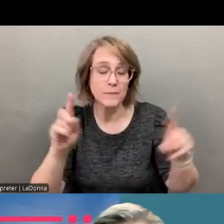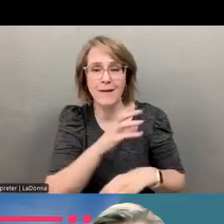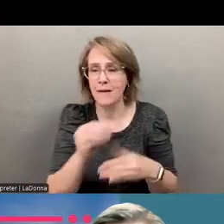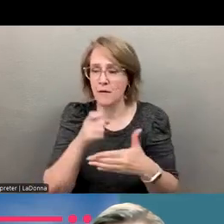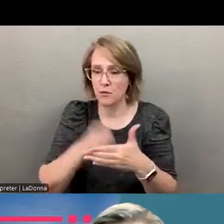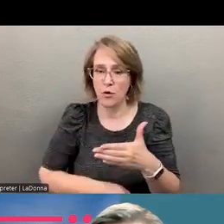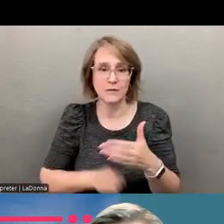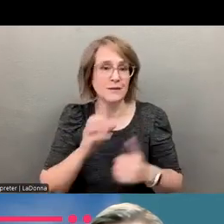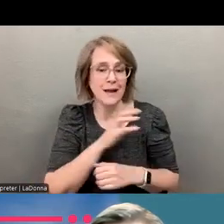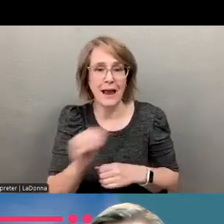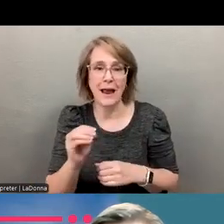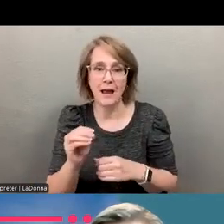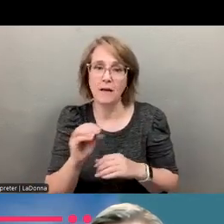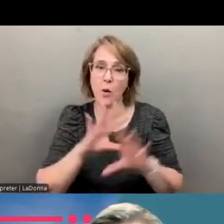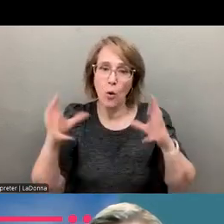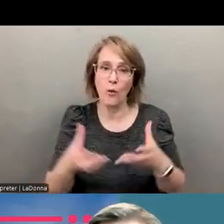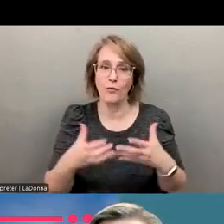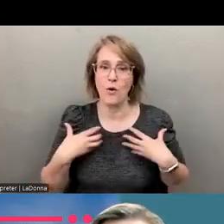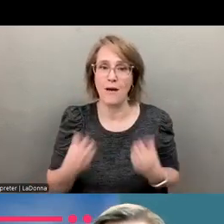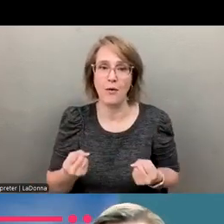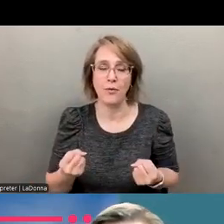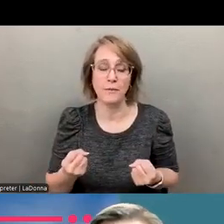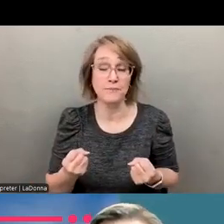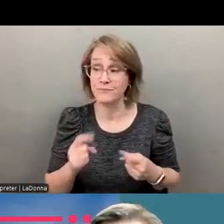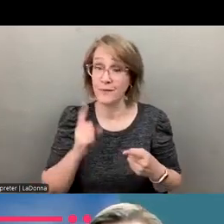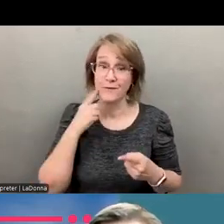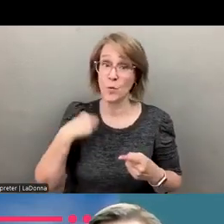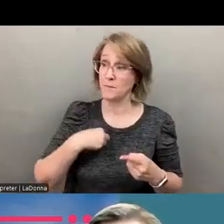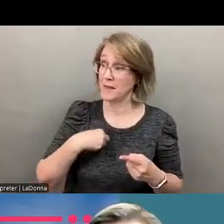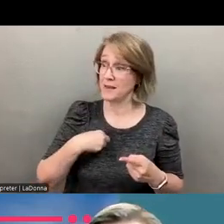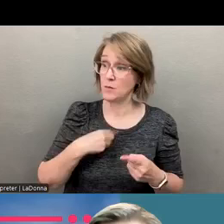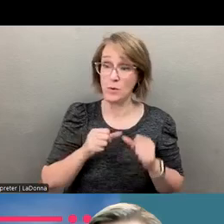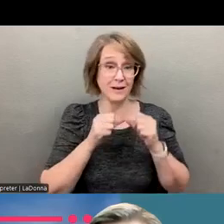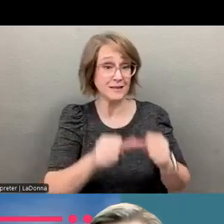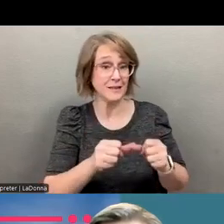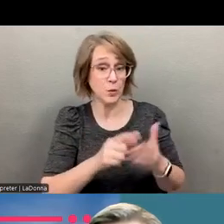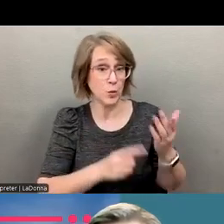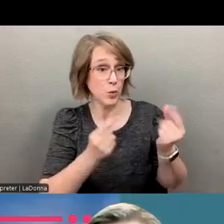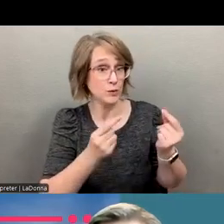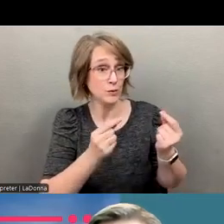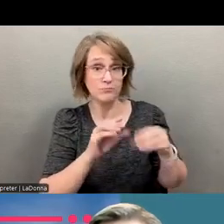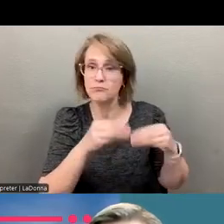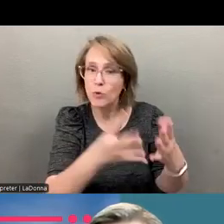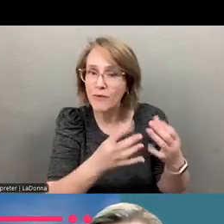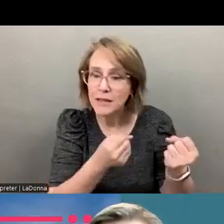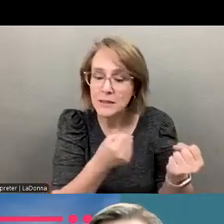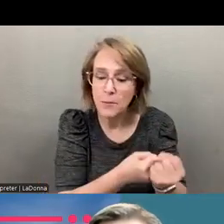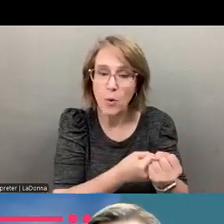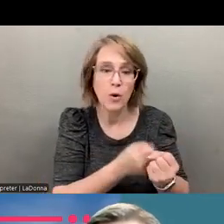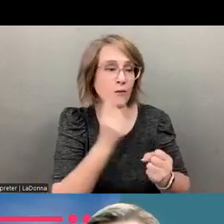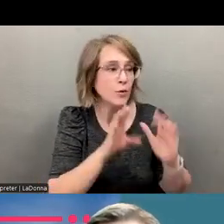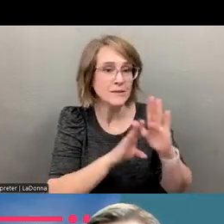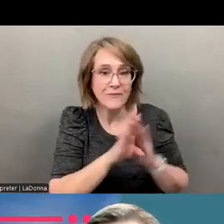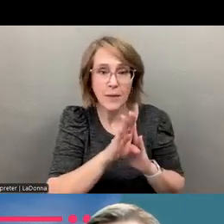can improve population health. And to me, you know, we need to continue all that we're doing in terms of support for the development of these